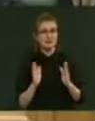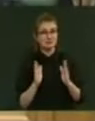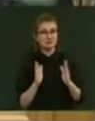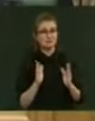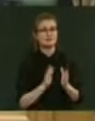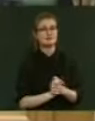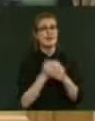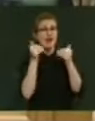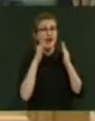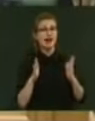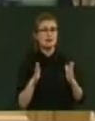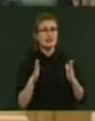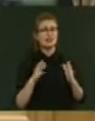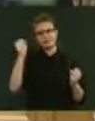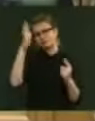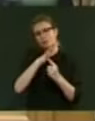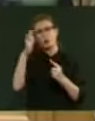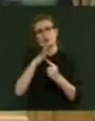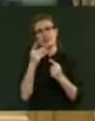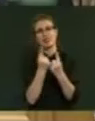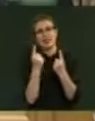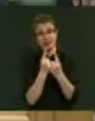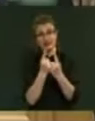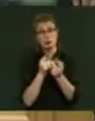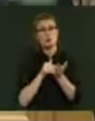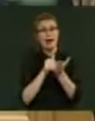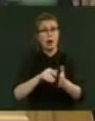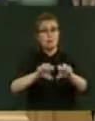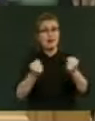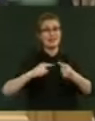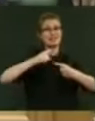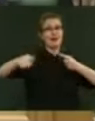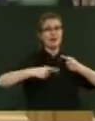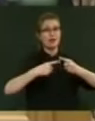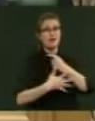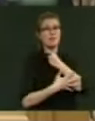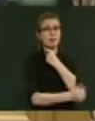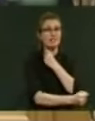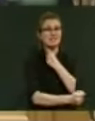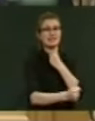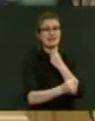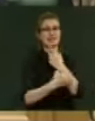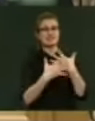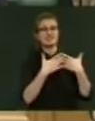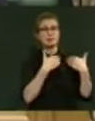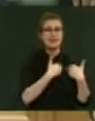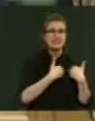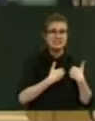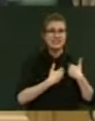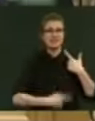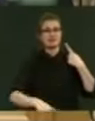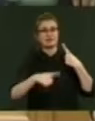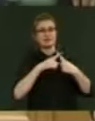and critical factor in breaking the cycles of poverty, dependency and poor health outcomes for whānau Māori. A new